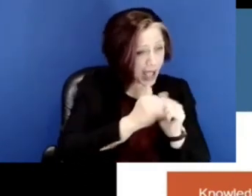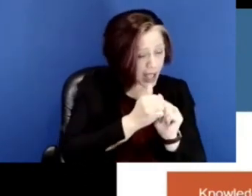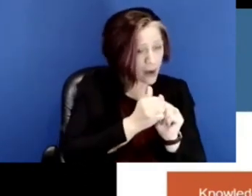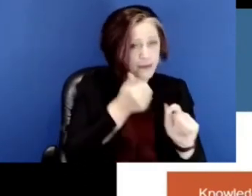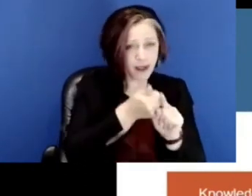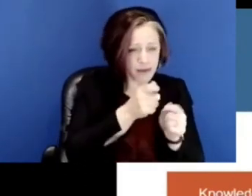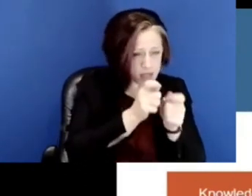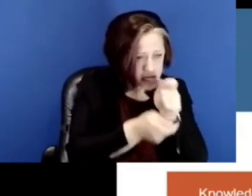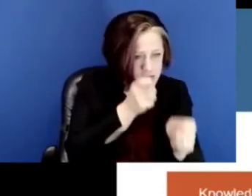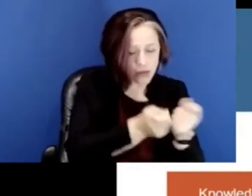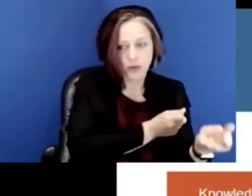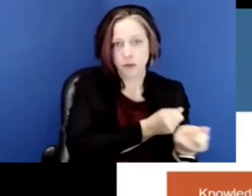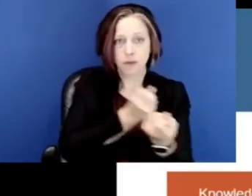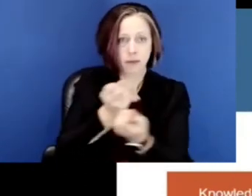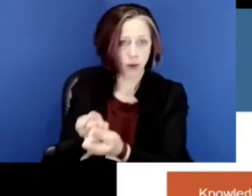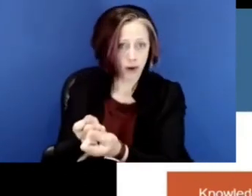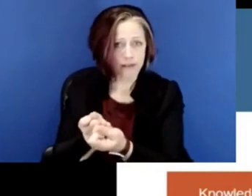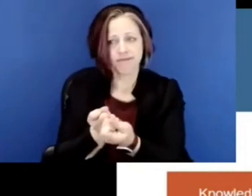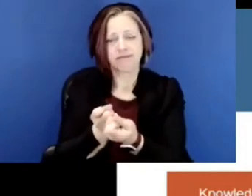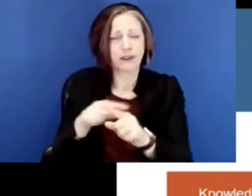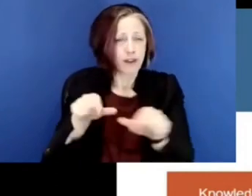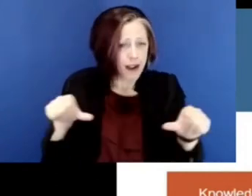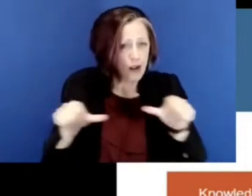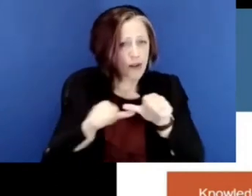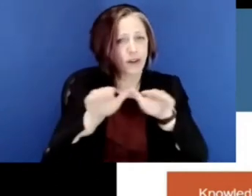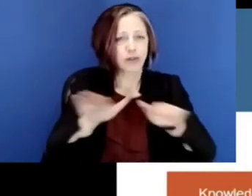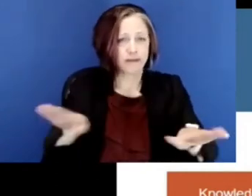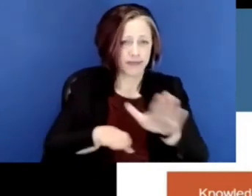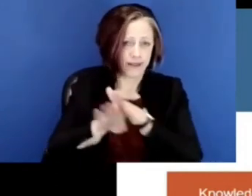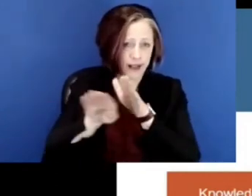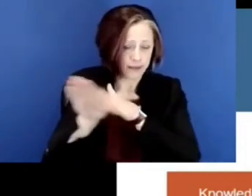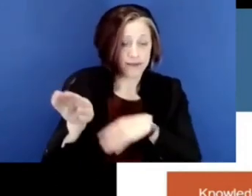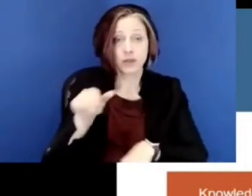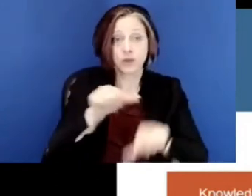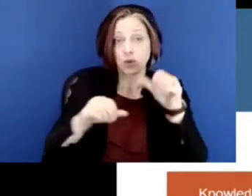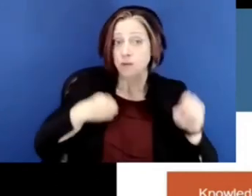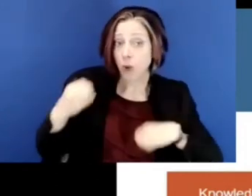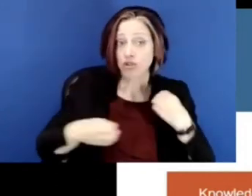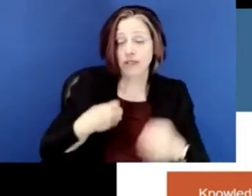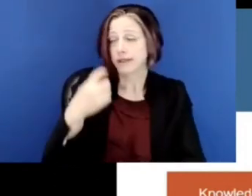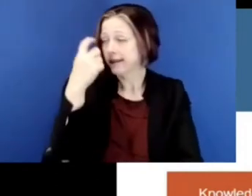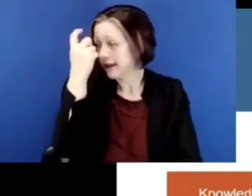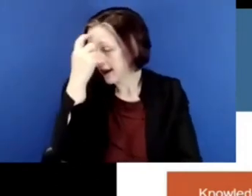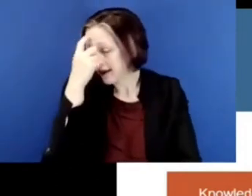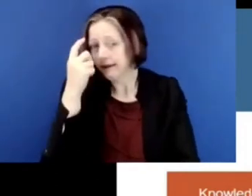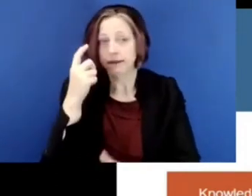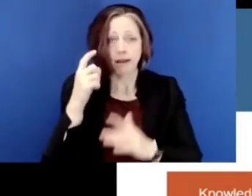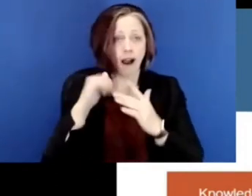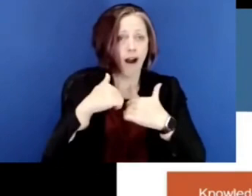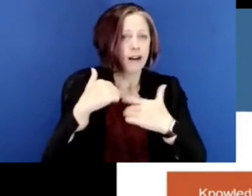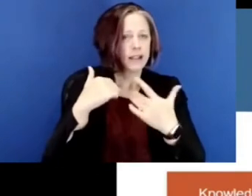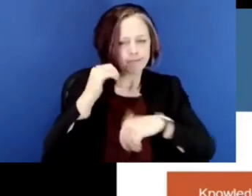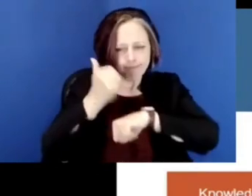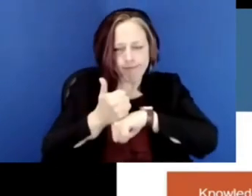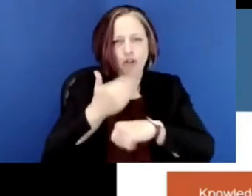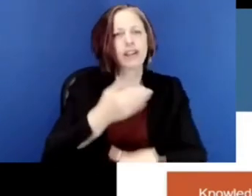learn about the ways to support all the areas of children's development, social, emotional, cognitive, how